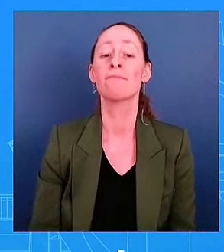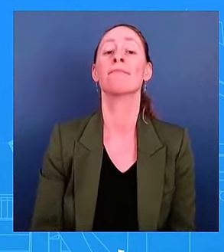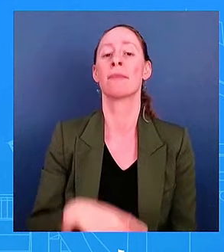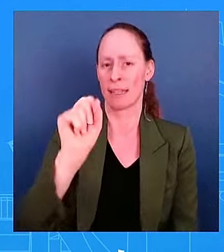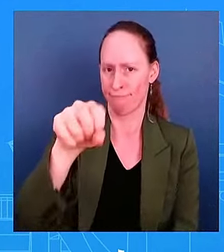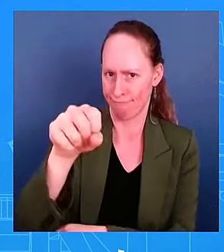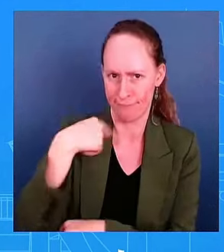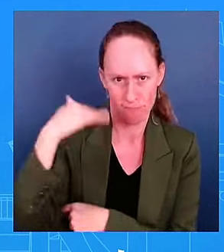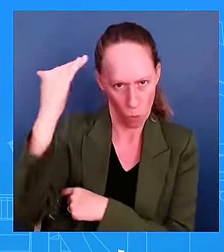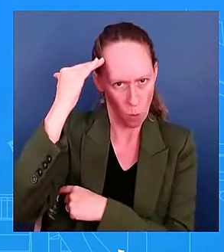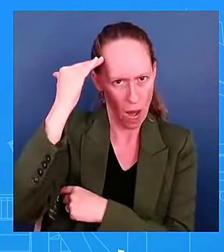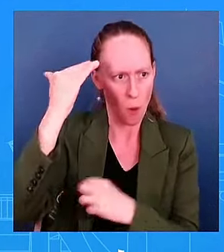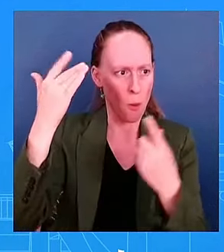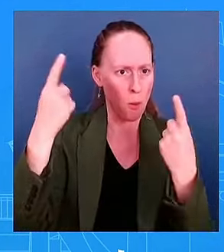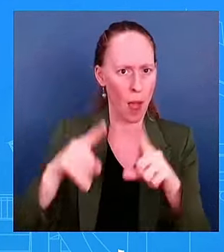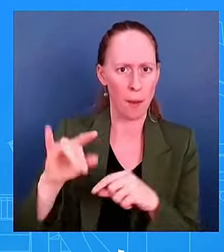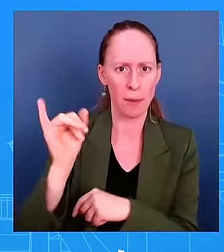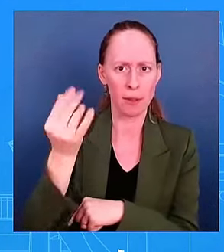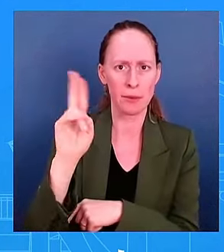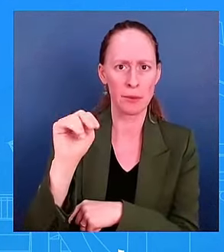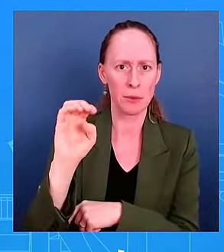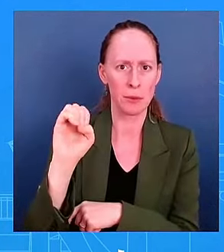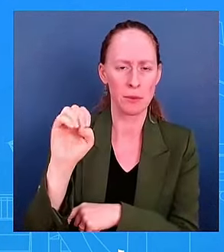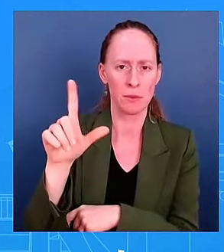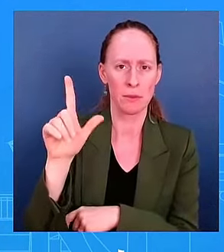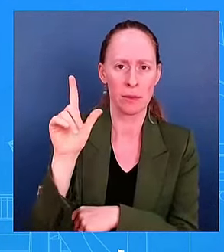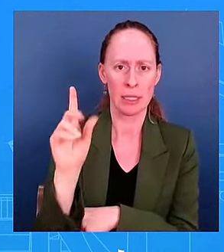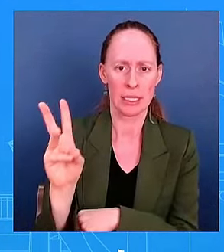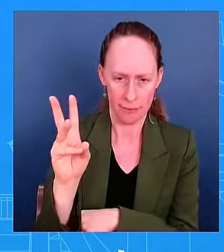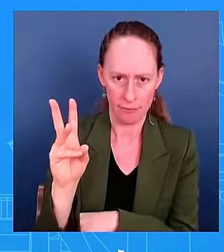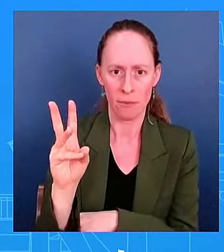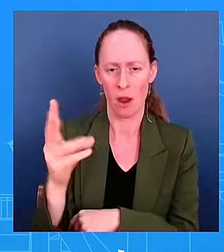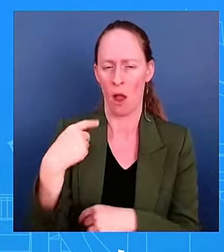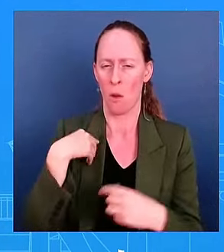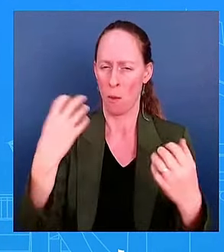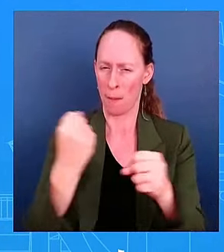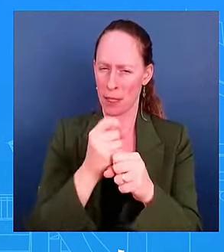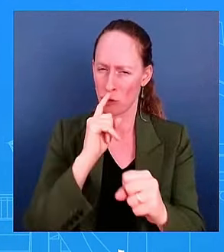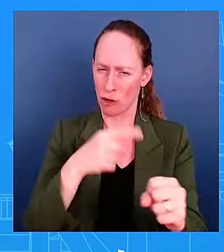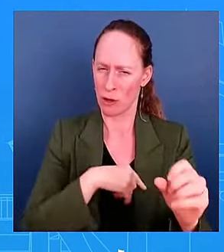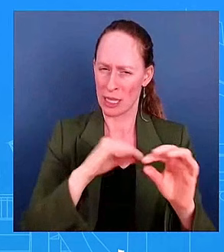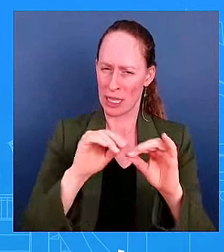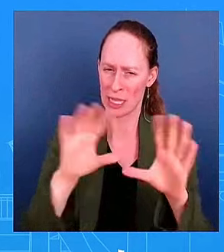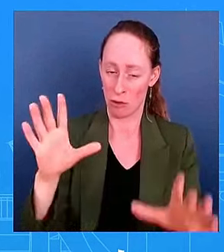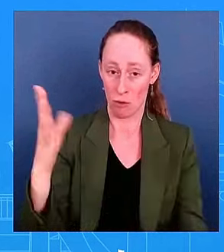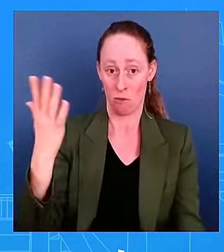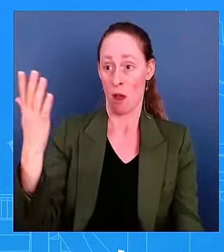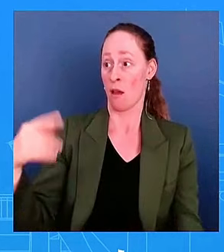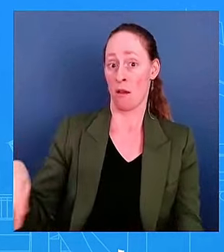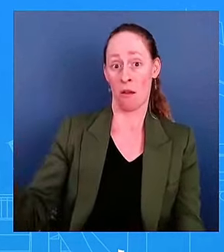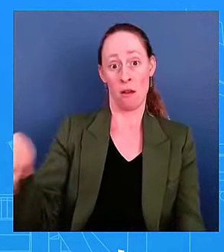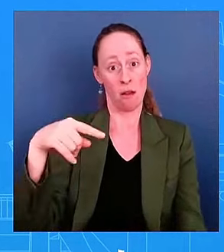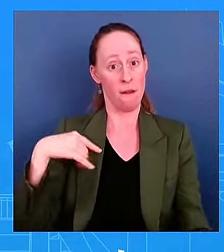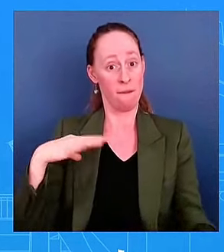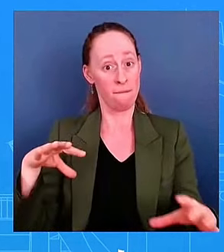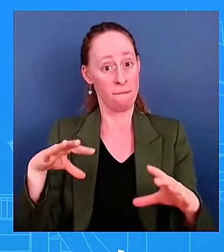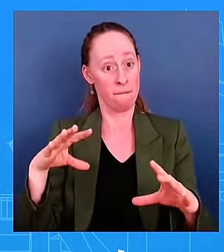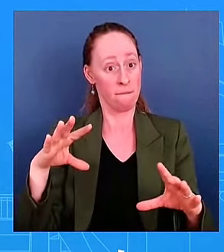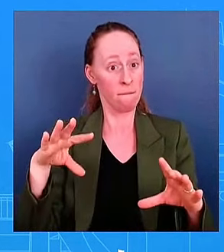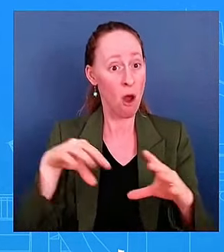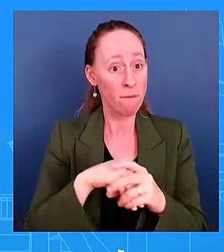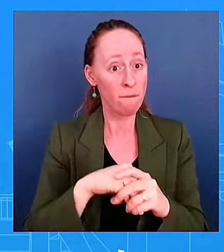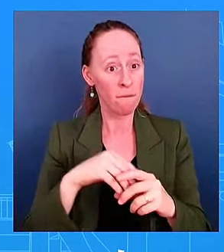And so I want to make sure that it is clear that the U.S. had no involvement in that. But, look, we certainly condemn,